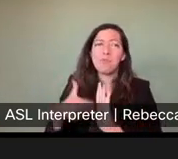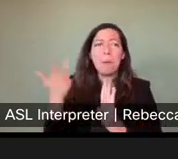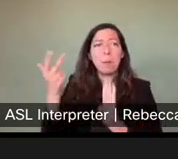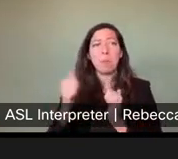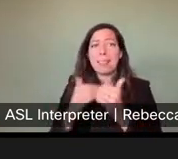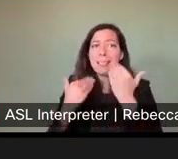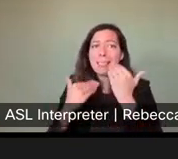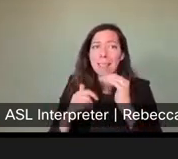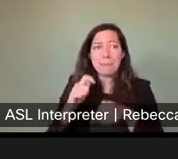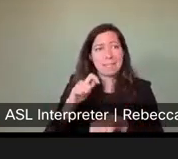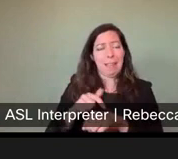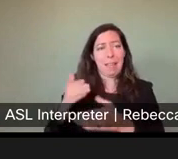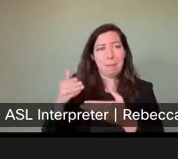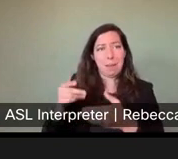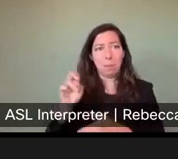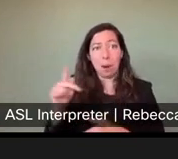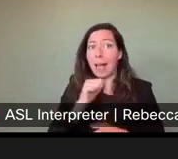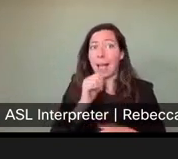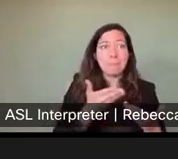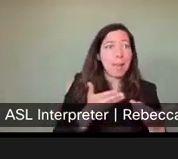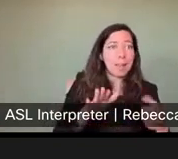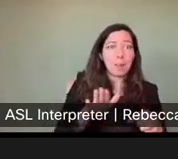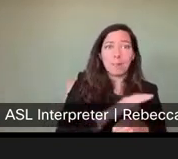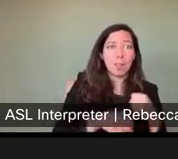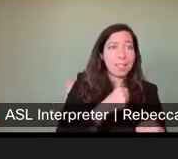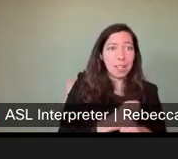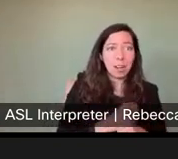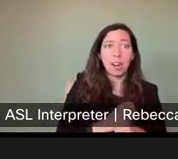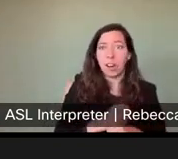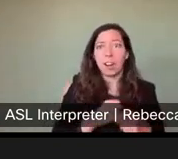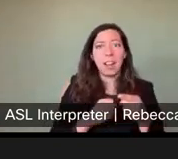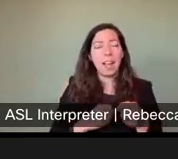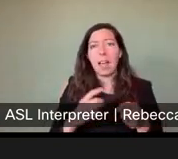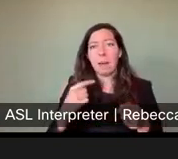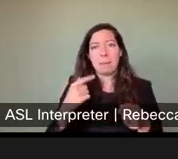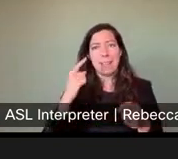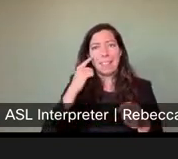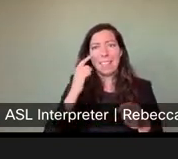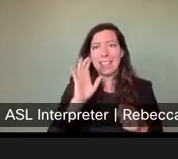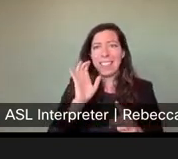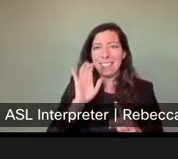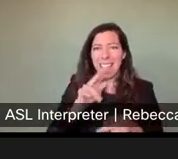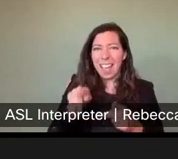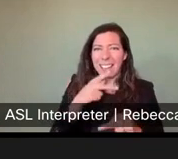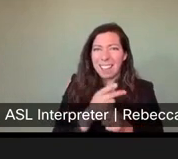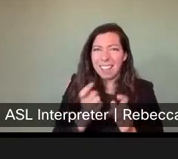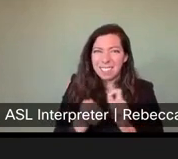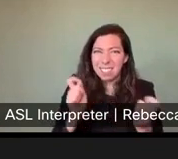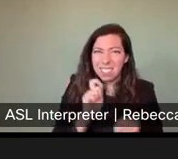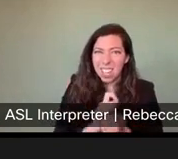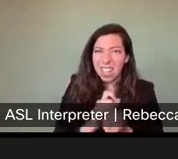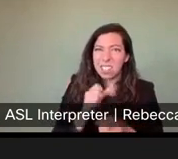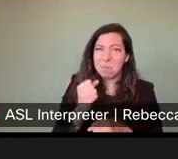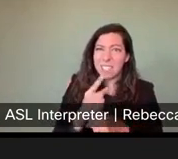said, I'm not here all year and I think that when that kind of limitation, that kind of targeted change would address